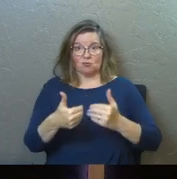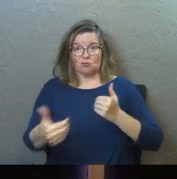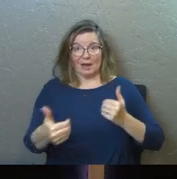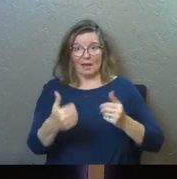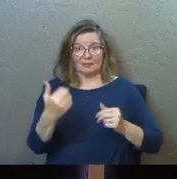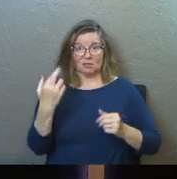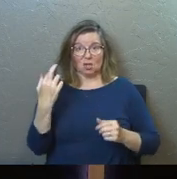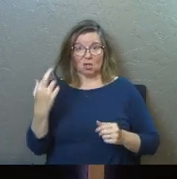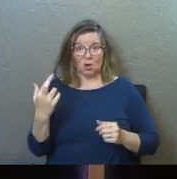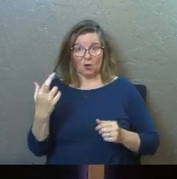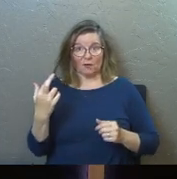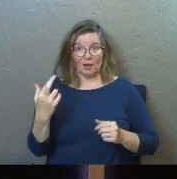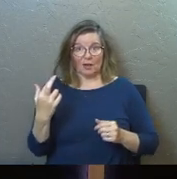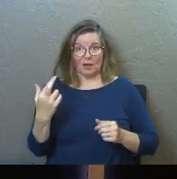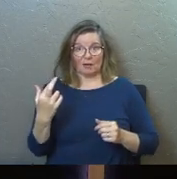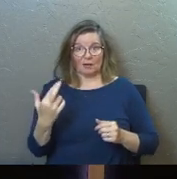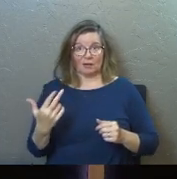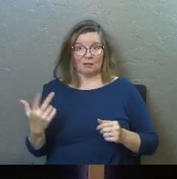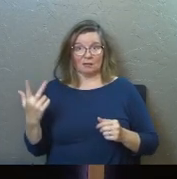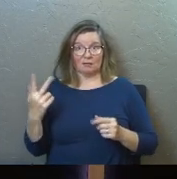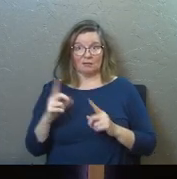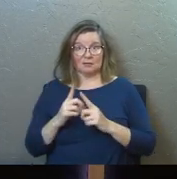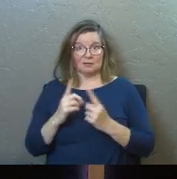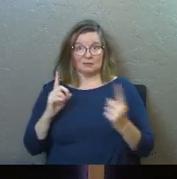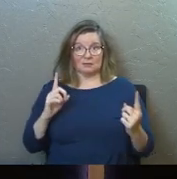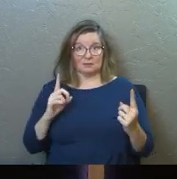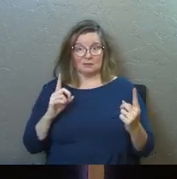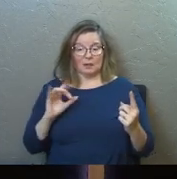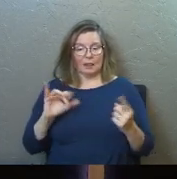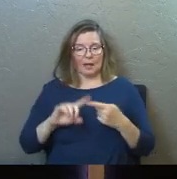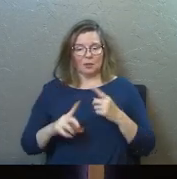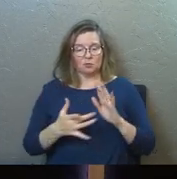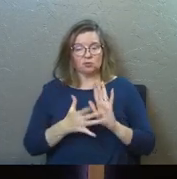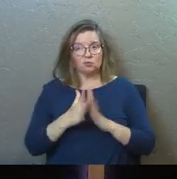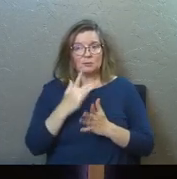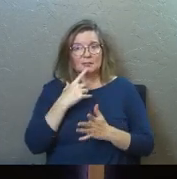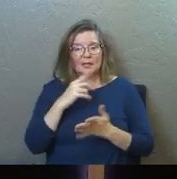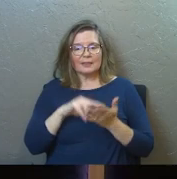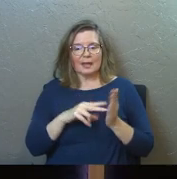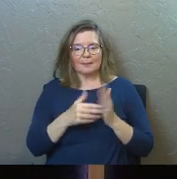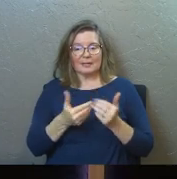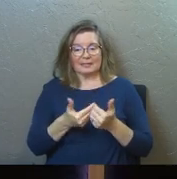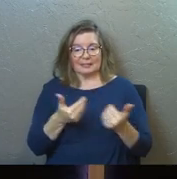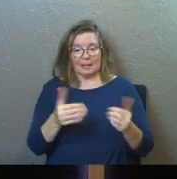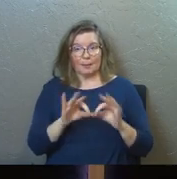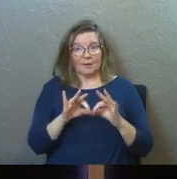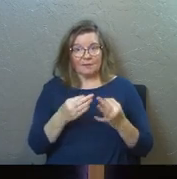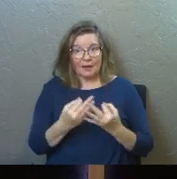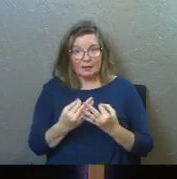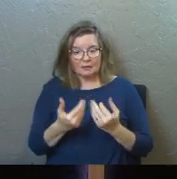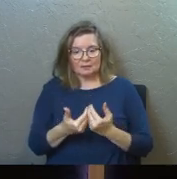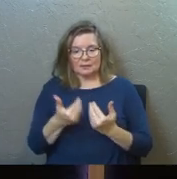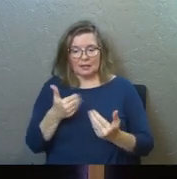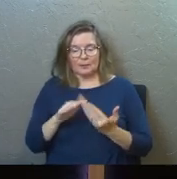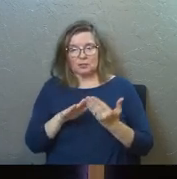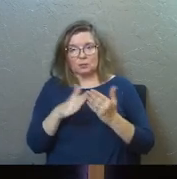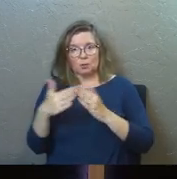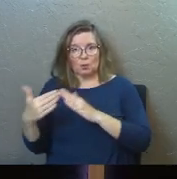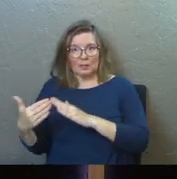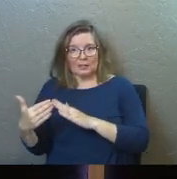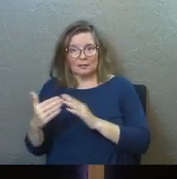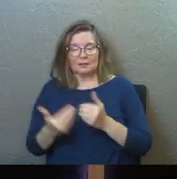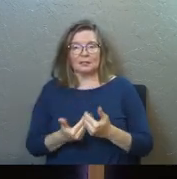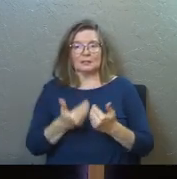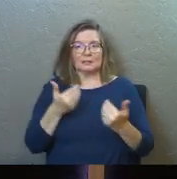friends, like the scripture says, then that means it separates families, and it separates communities,